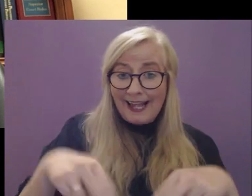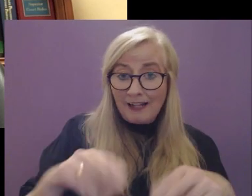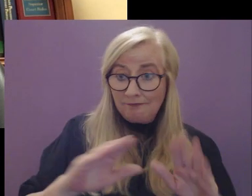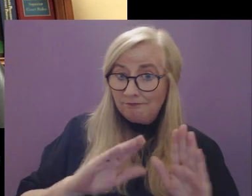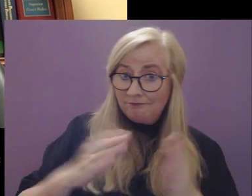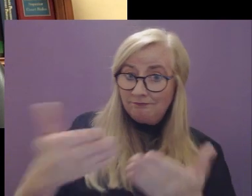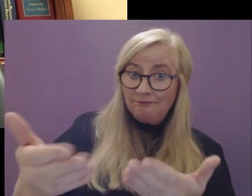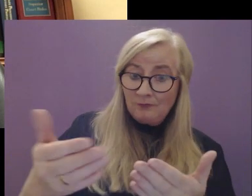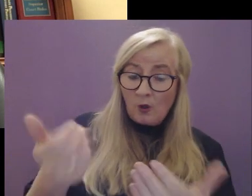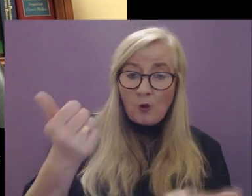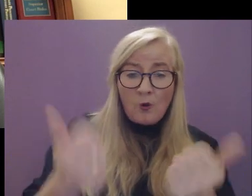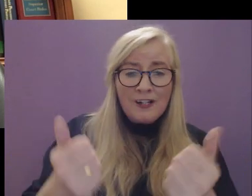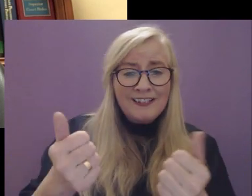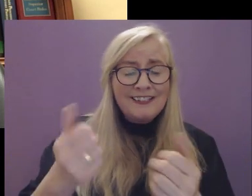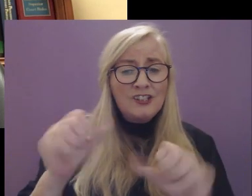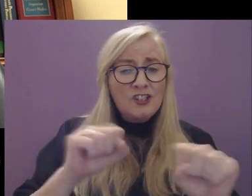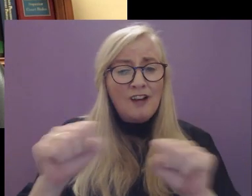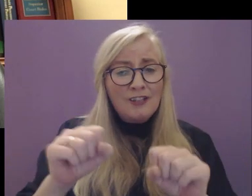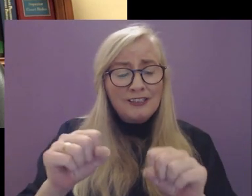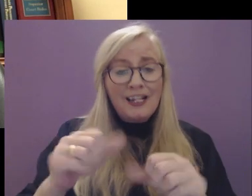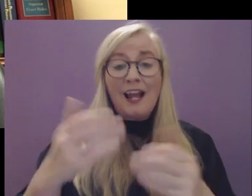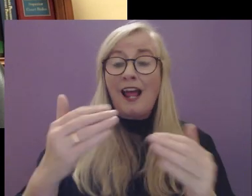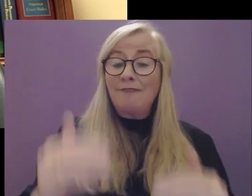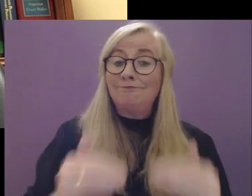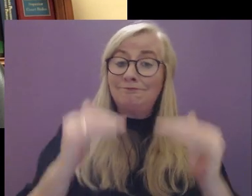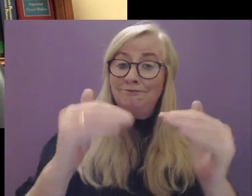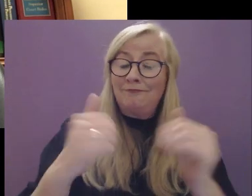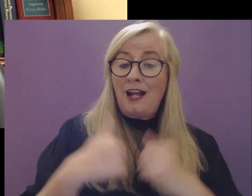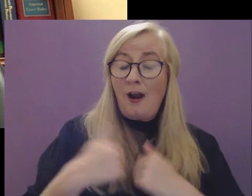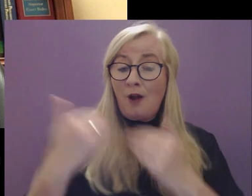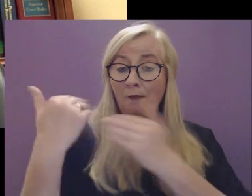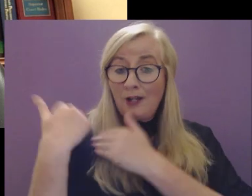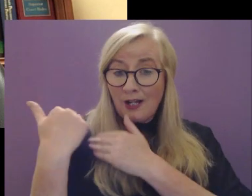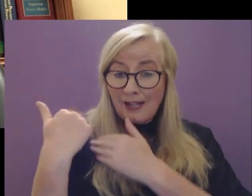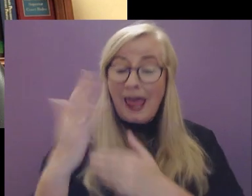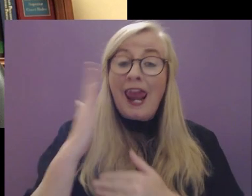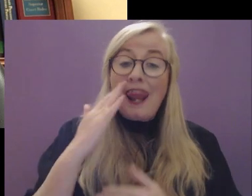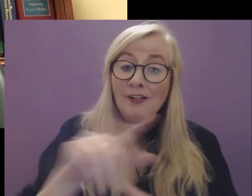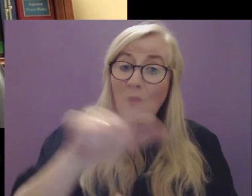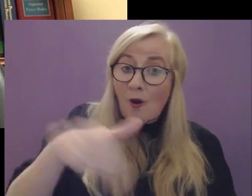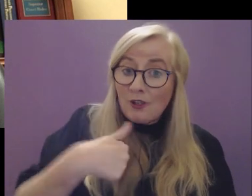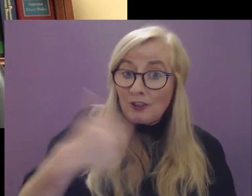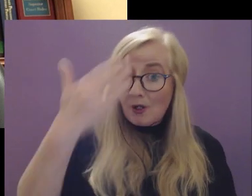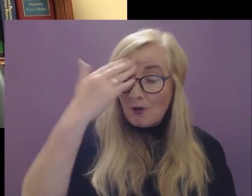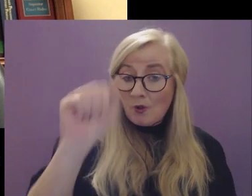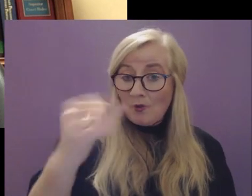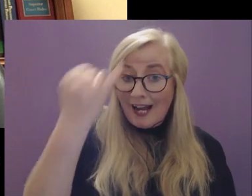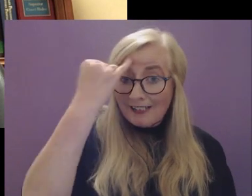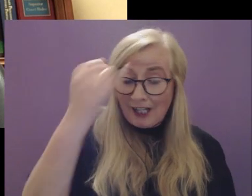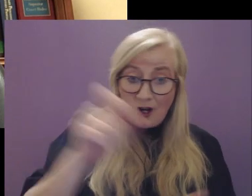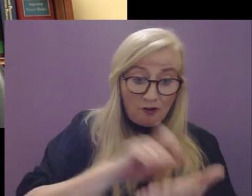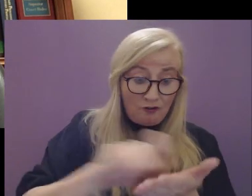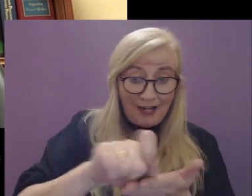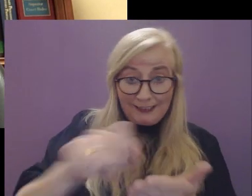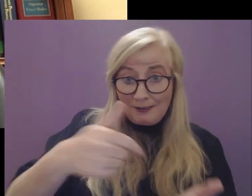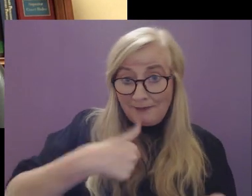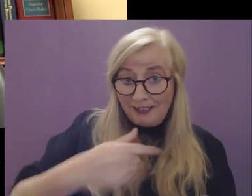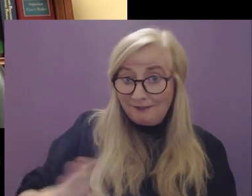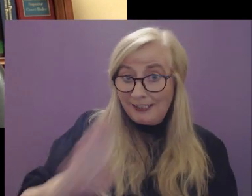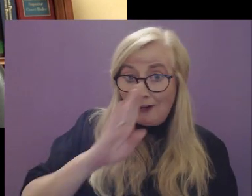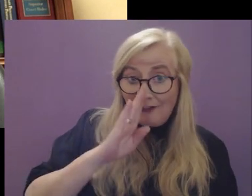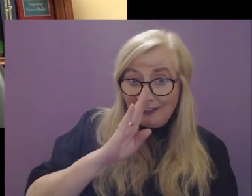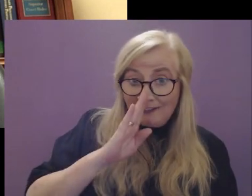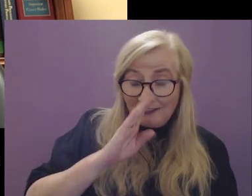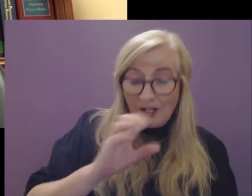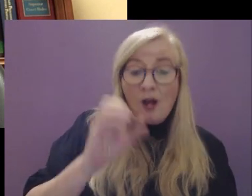the judiciary and the court service, can better meet our obligations, to let us know of those ideas either by writing to me directly